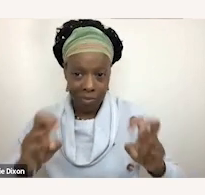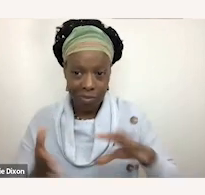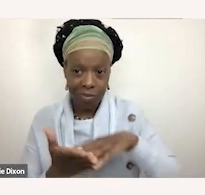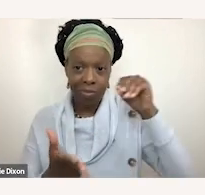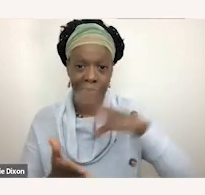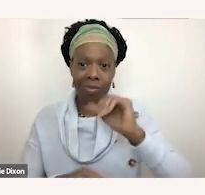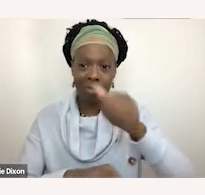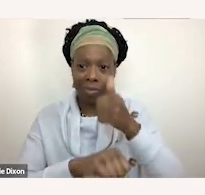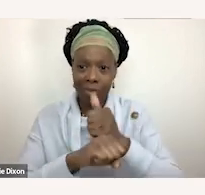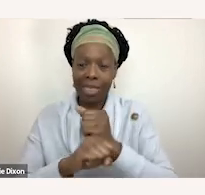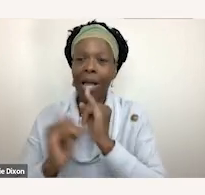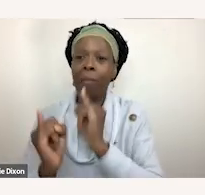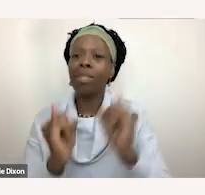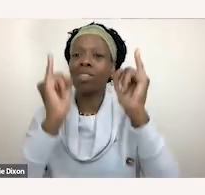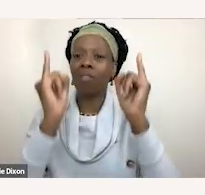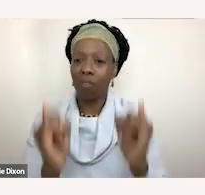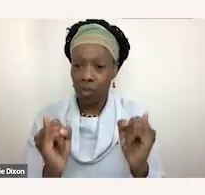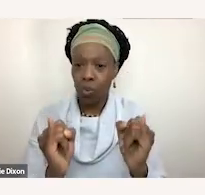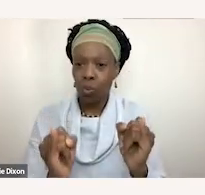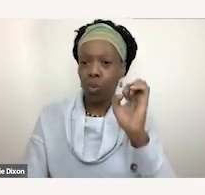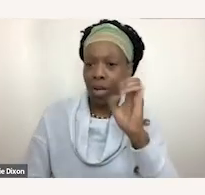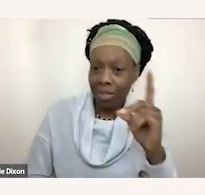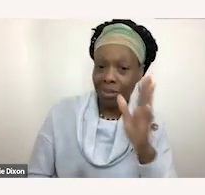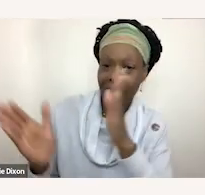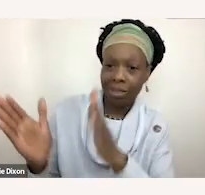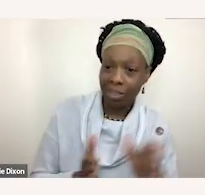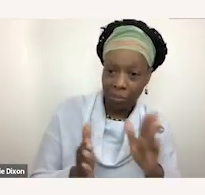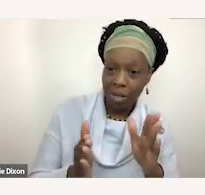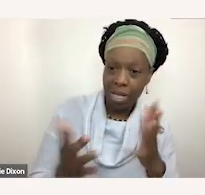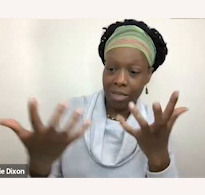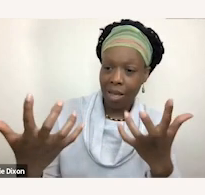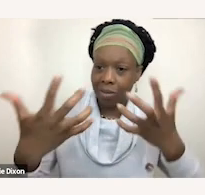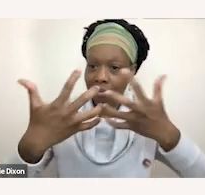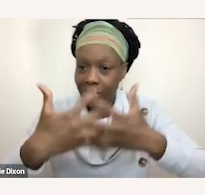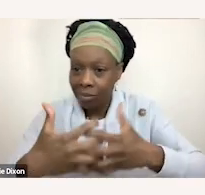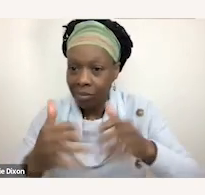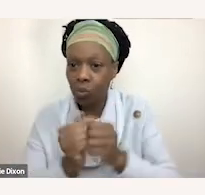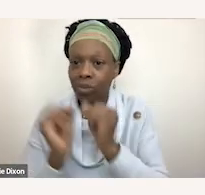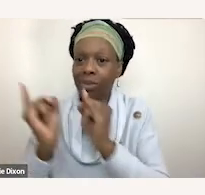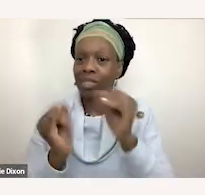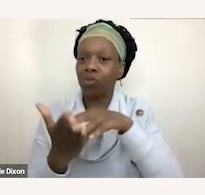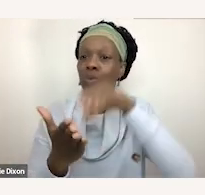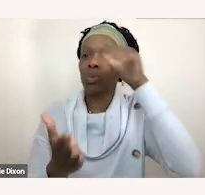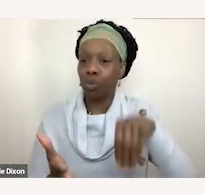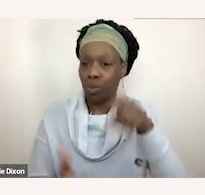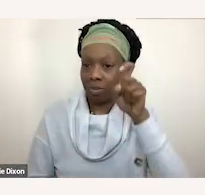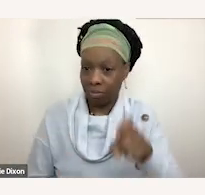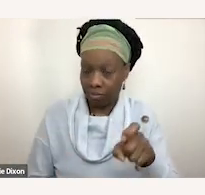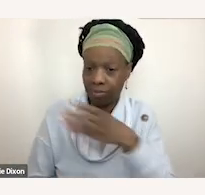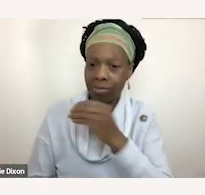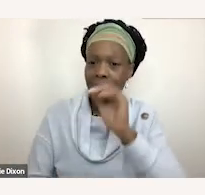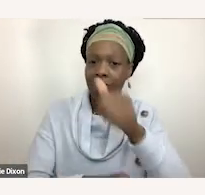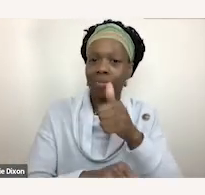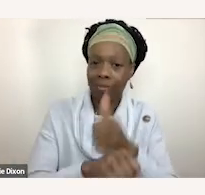education plans that are tailored to meet student needs it established the concept of least